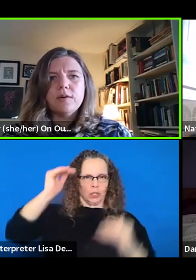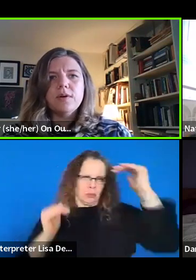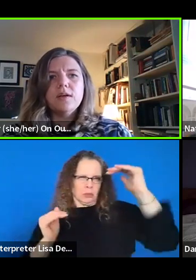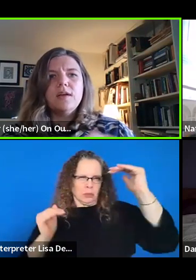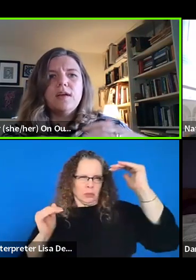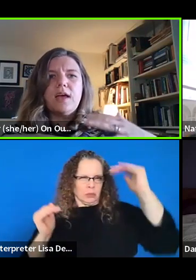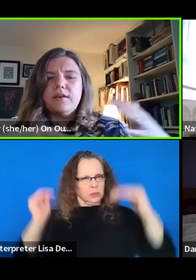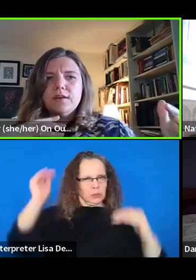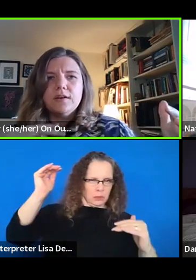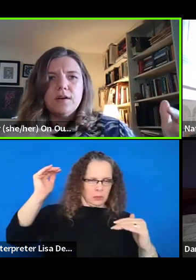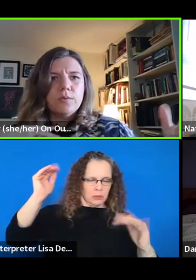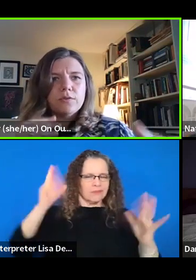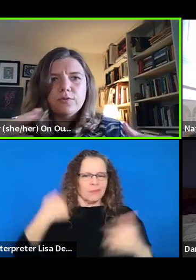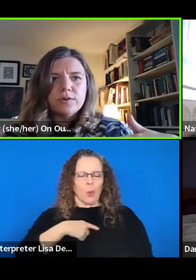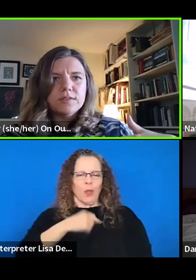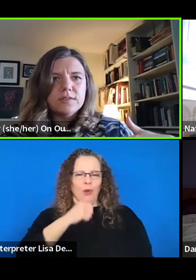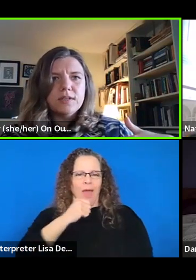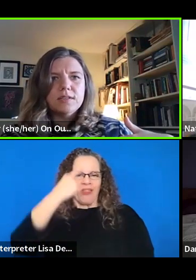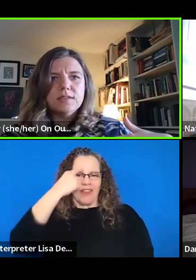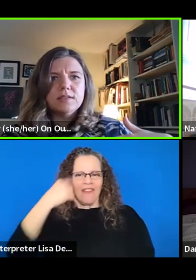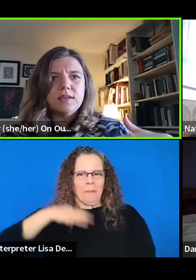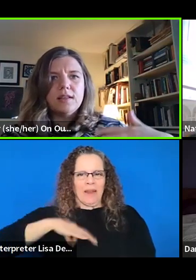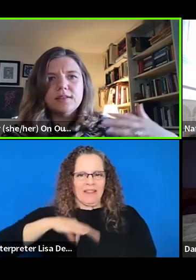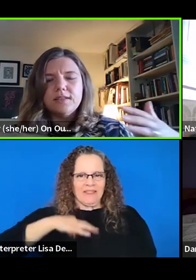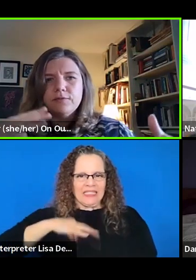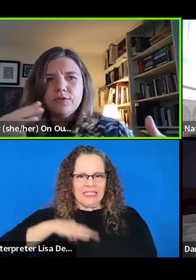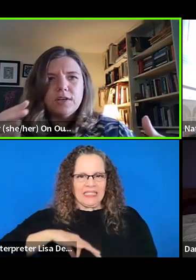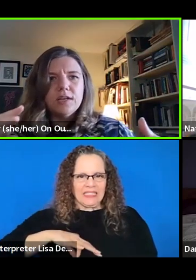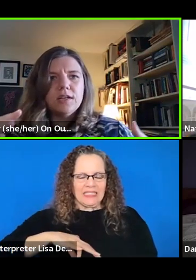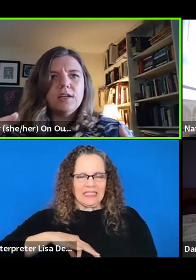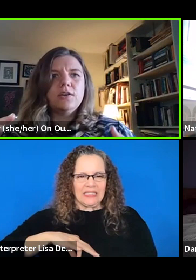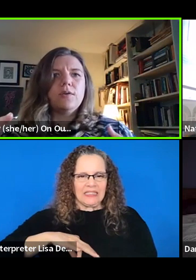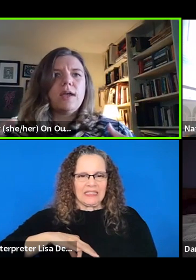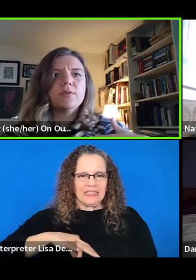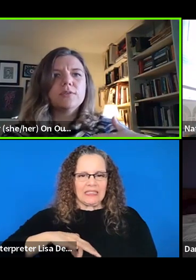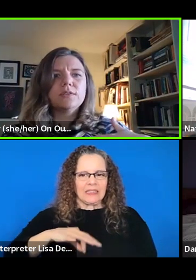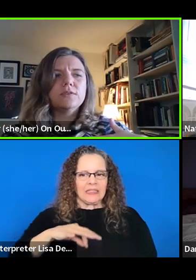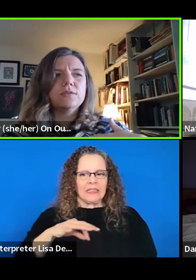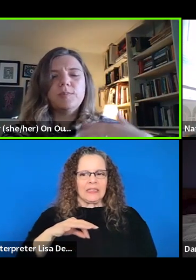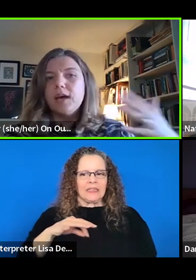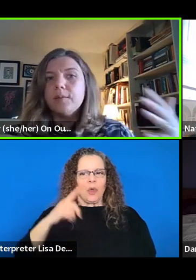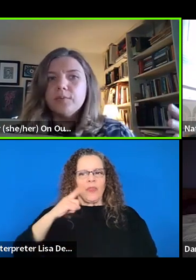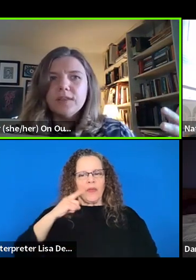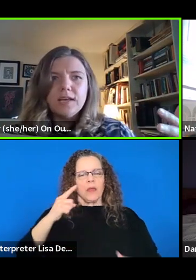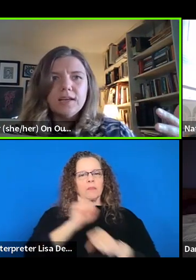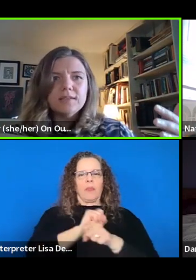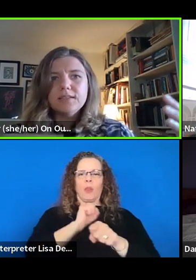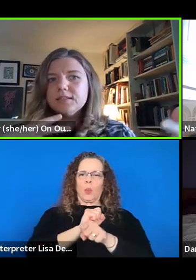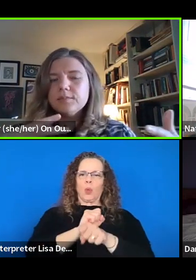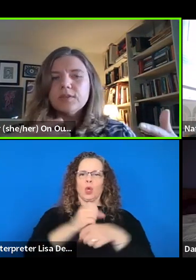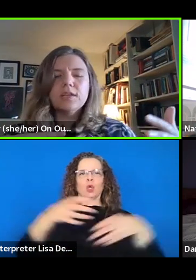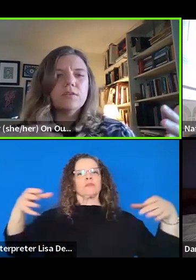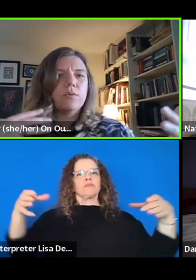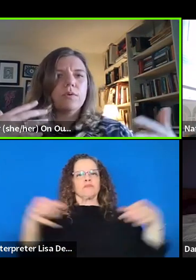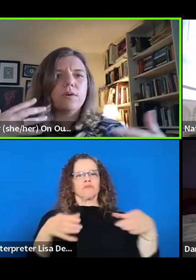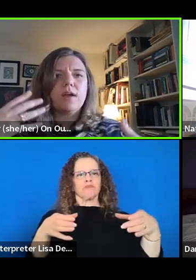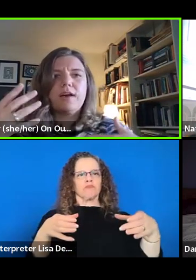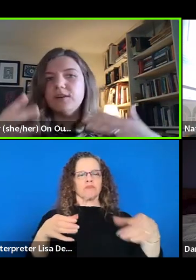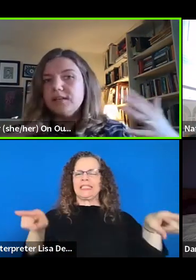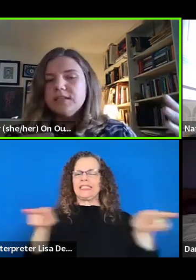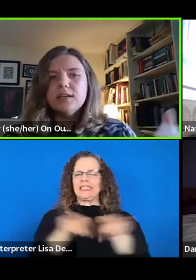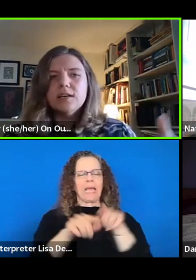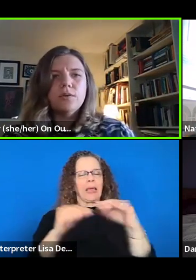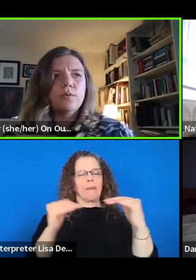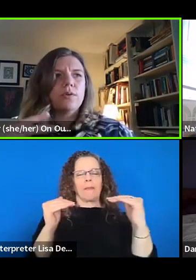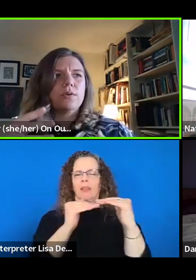come from having a workforce that is on the same footing, you know, able to speak up when they see something or